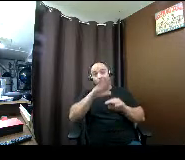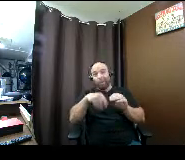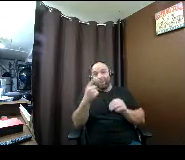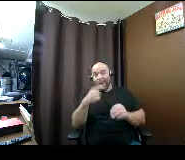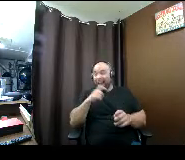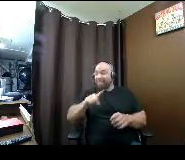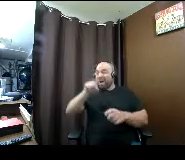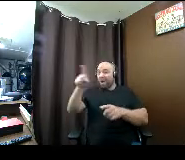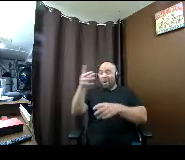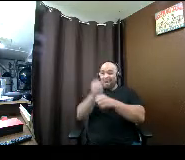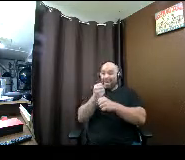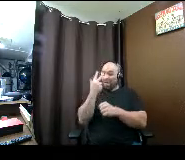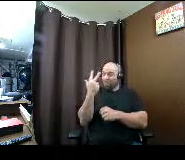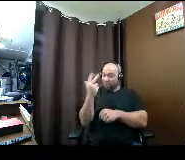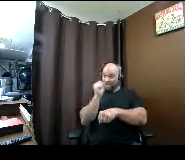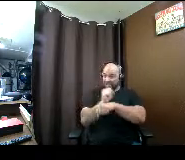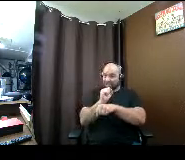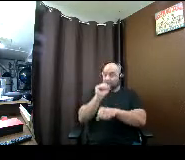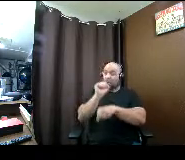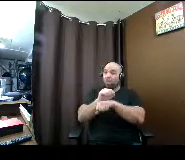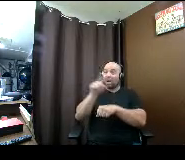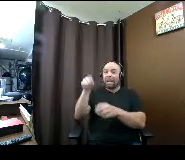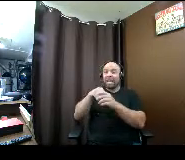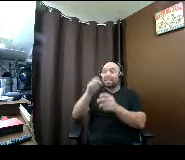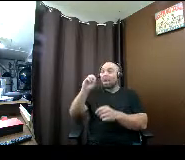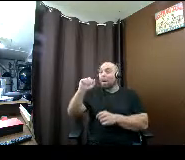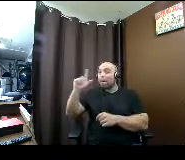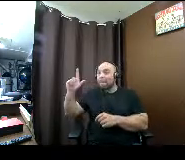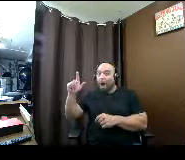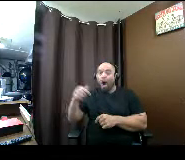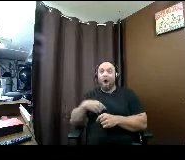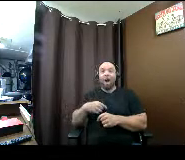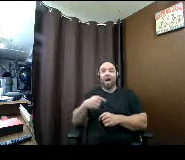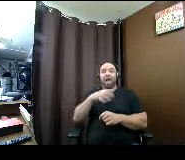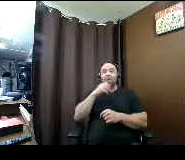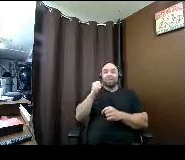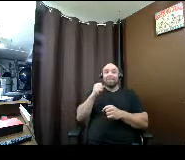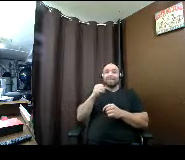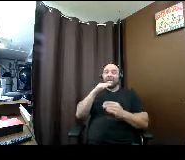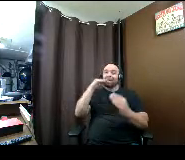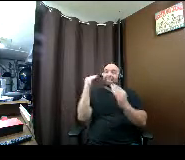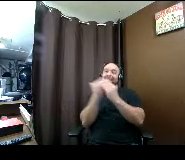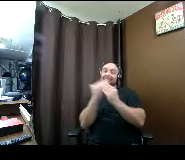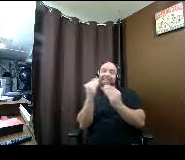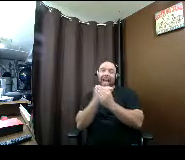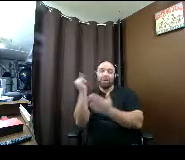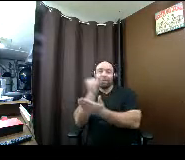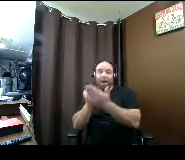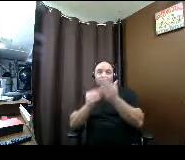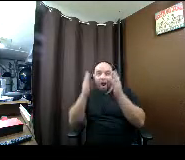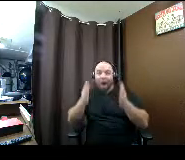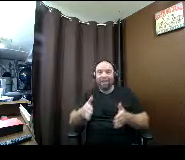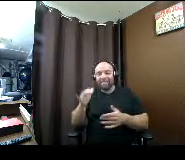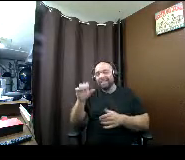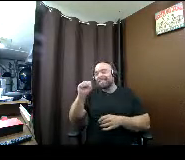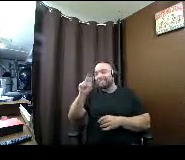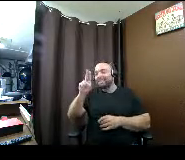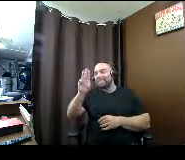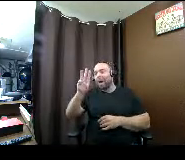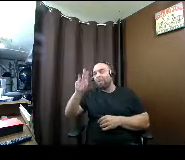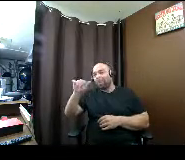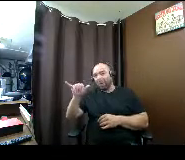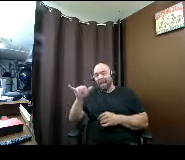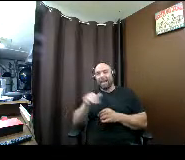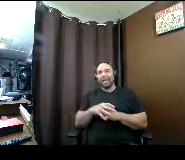i worked in the mall i was a sandwich artist uh that's code y'all for subway i also uh